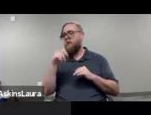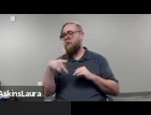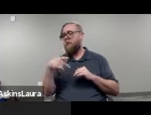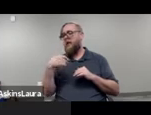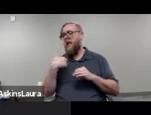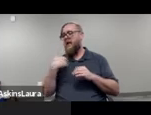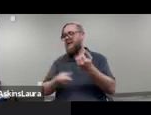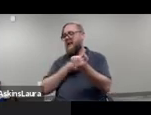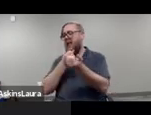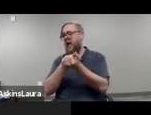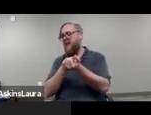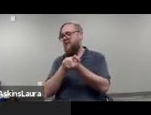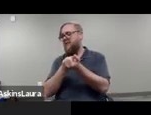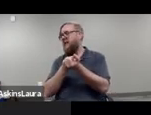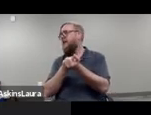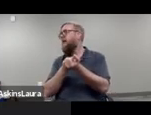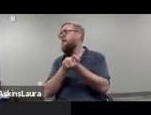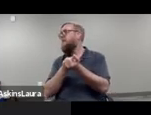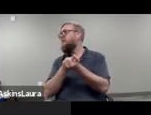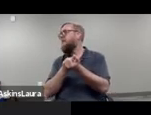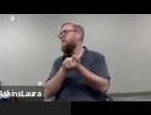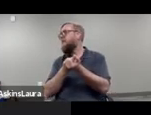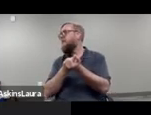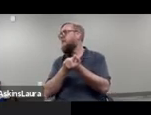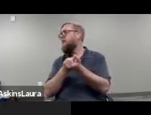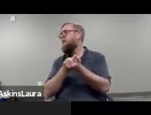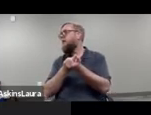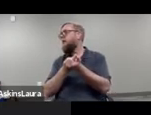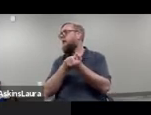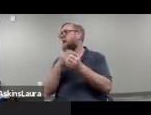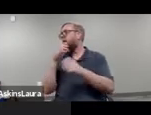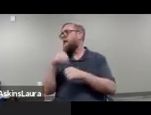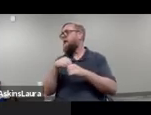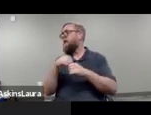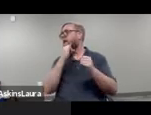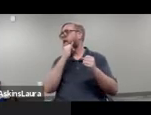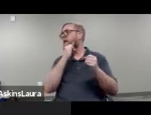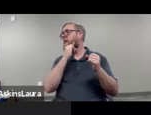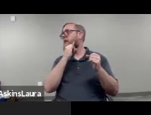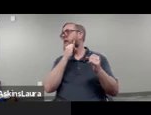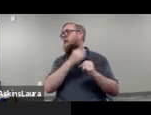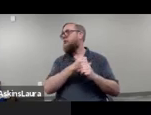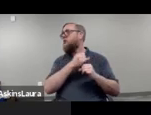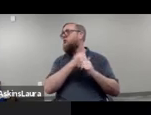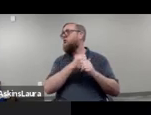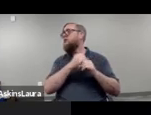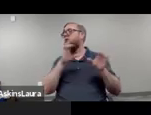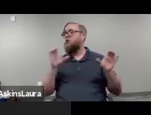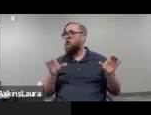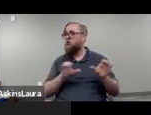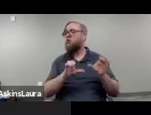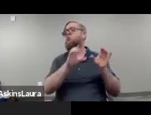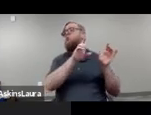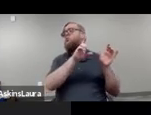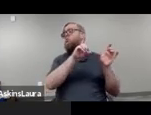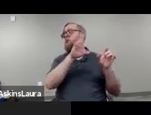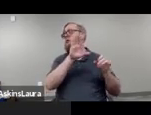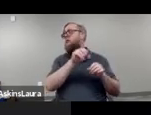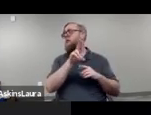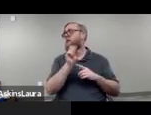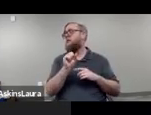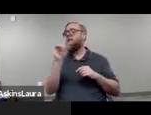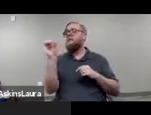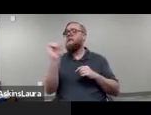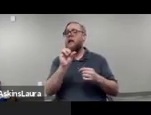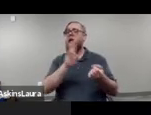an advocate institutions to do you know like nursing homes and